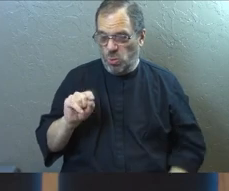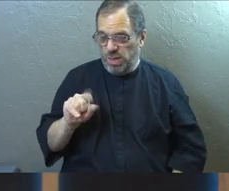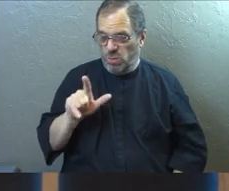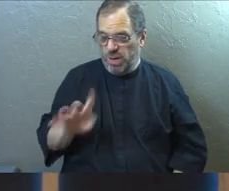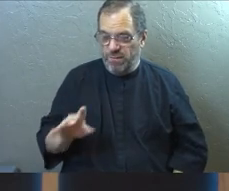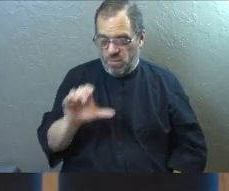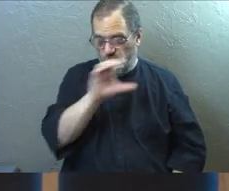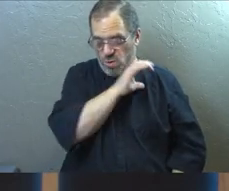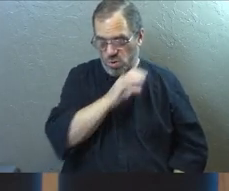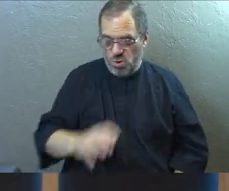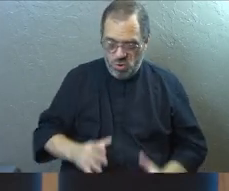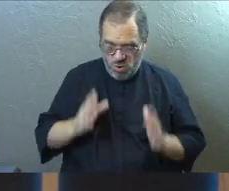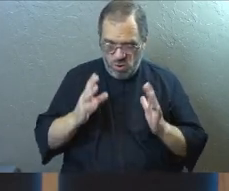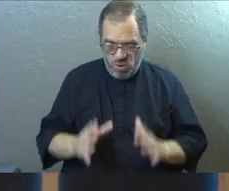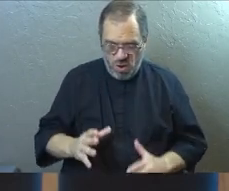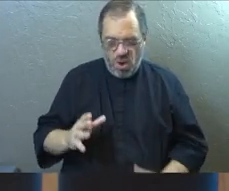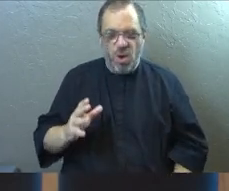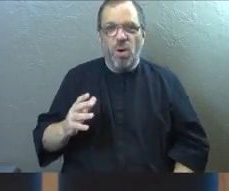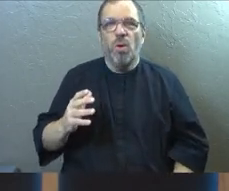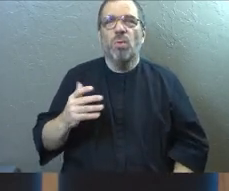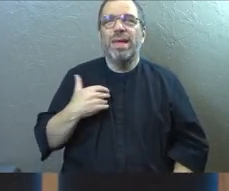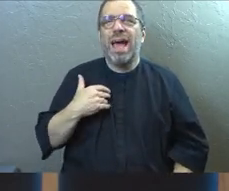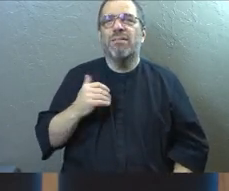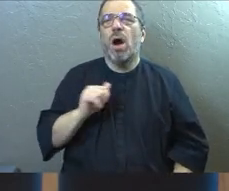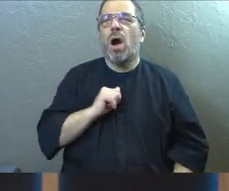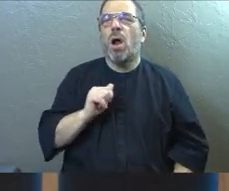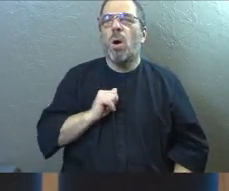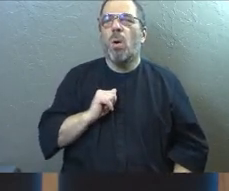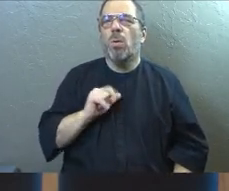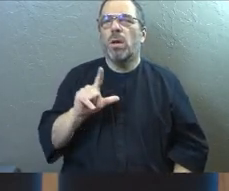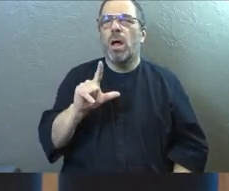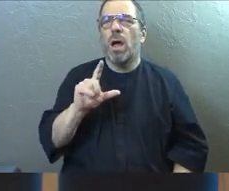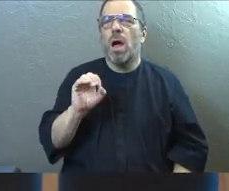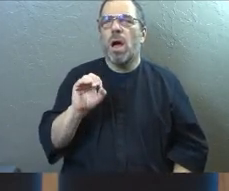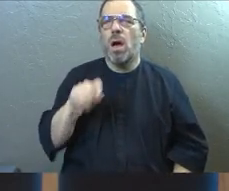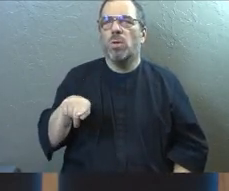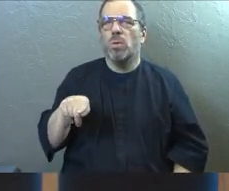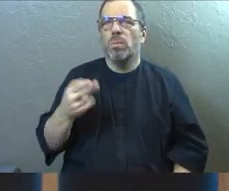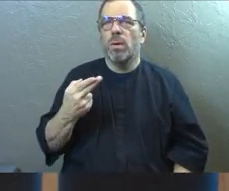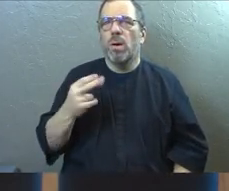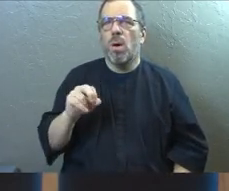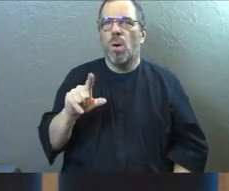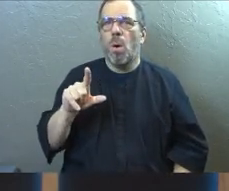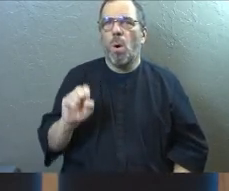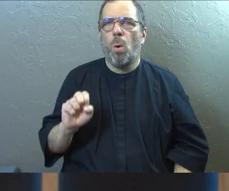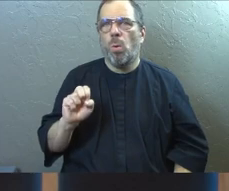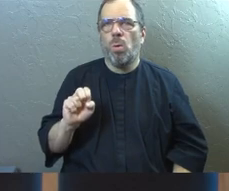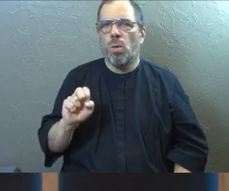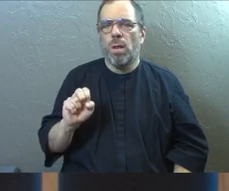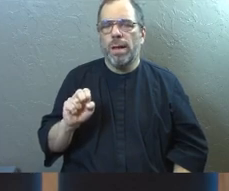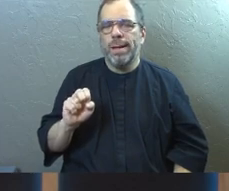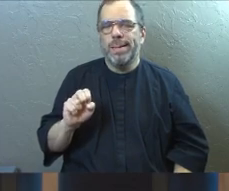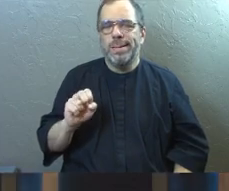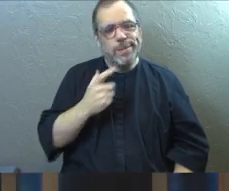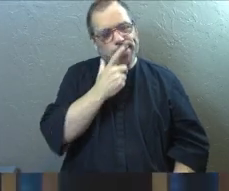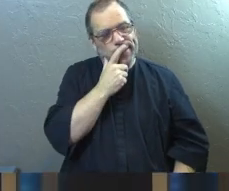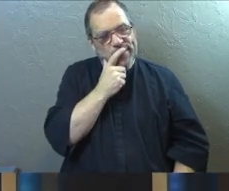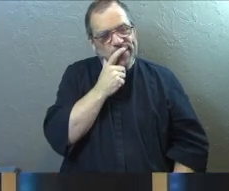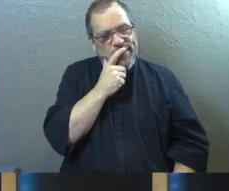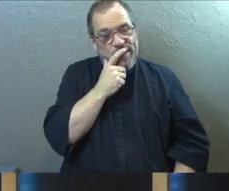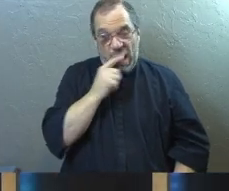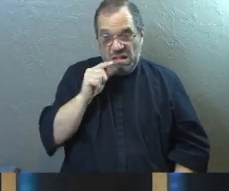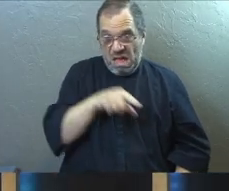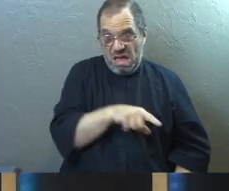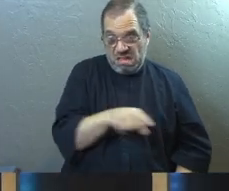we've come up with our own loophole for this passage. That we've gotten to a spot where